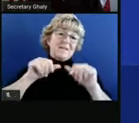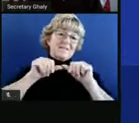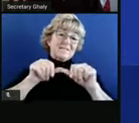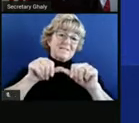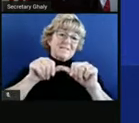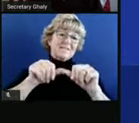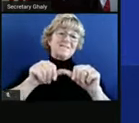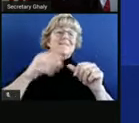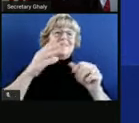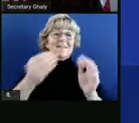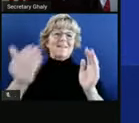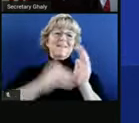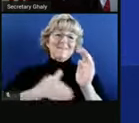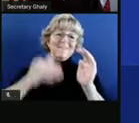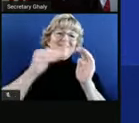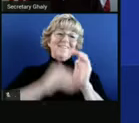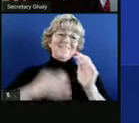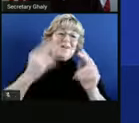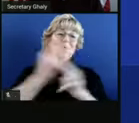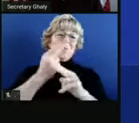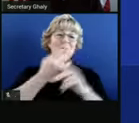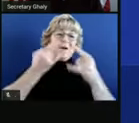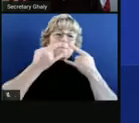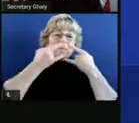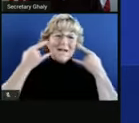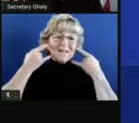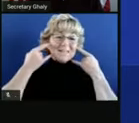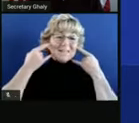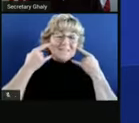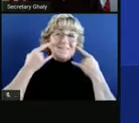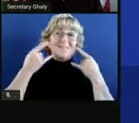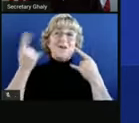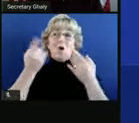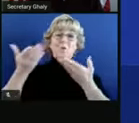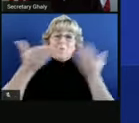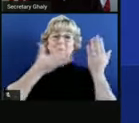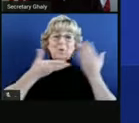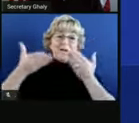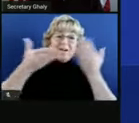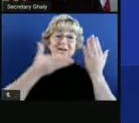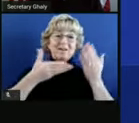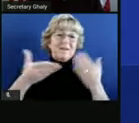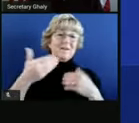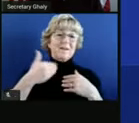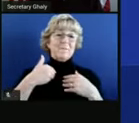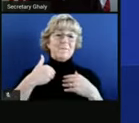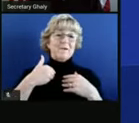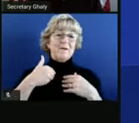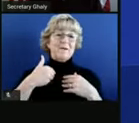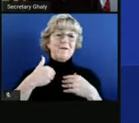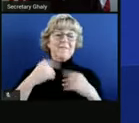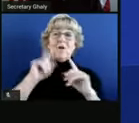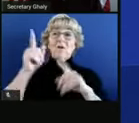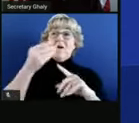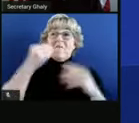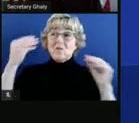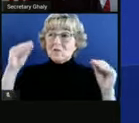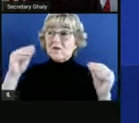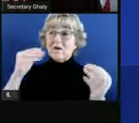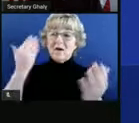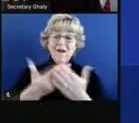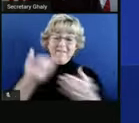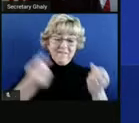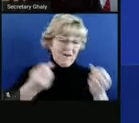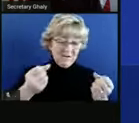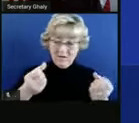and talk and talk about wearing your mask. Make sure it's with you at all times. You might have that quick grocery store run. Get to the car.